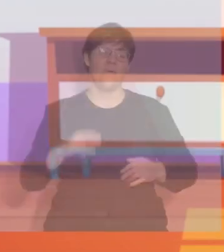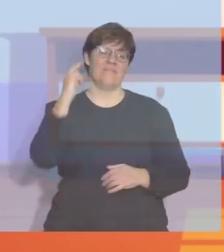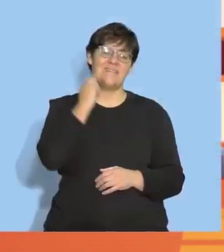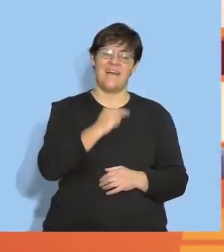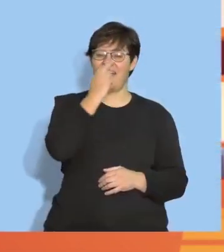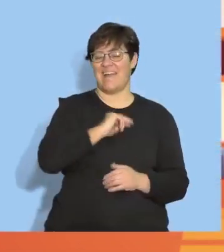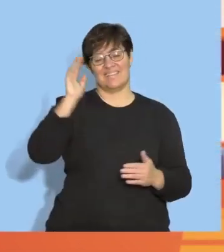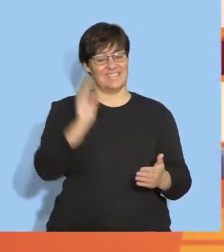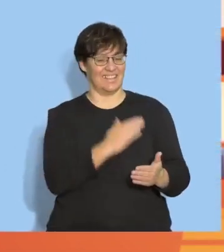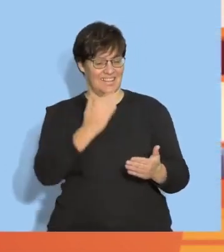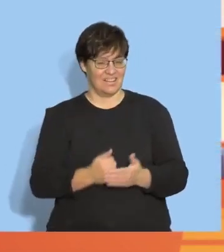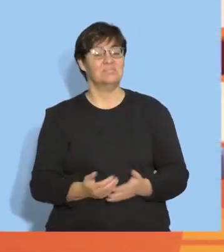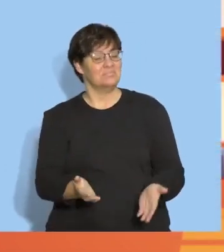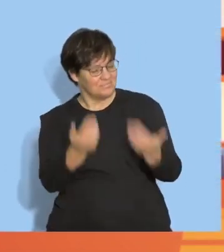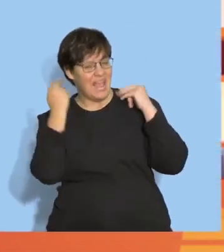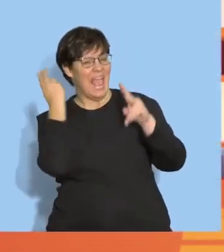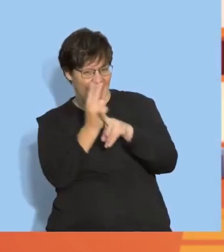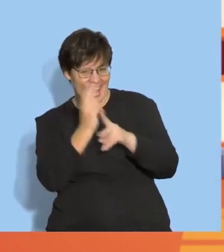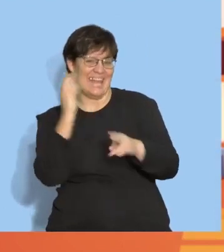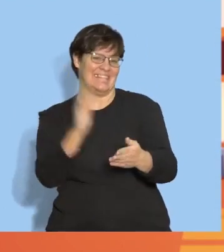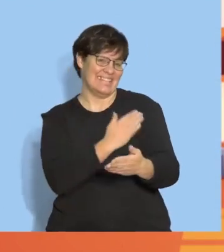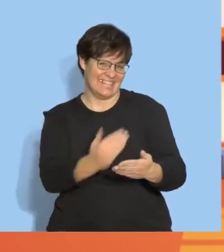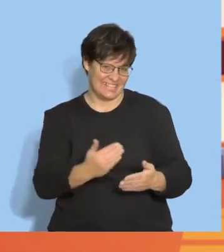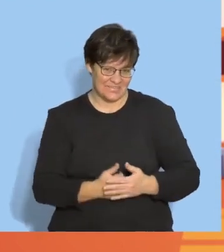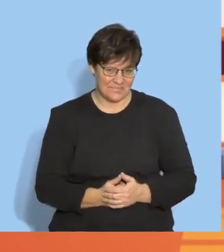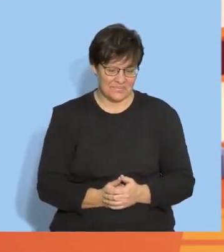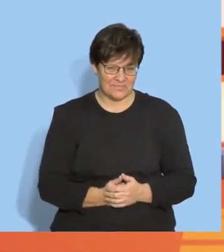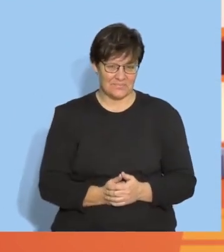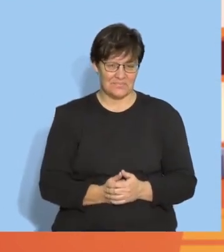Very nice singing. Let's sing that again.